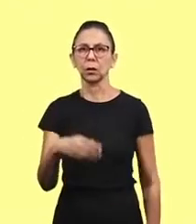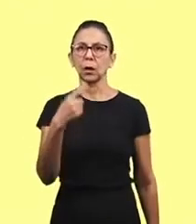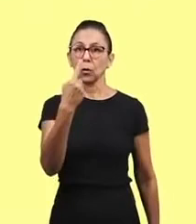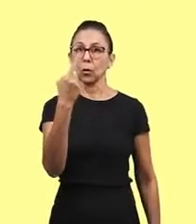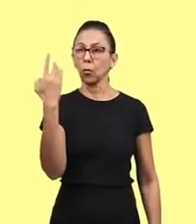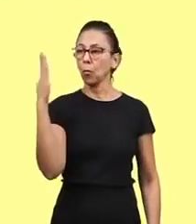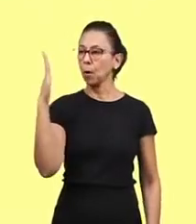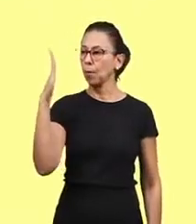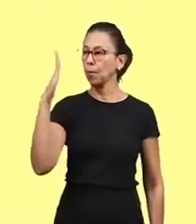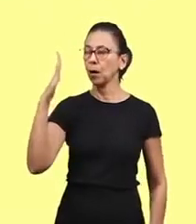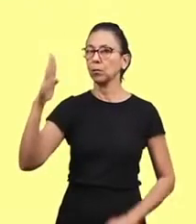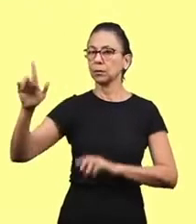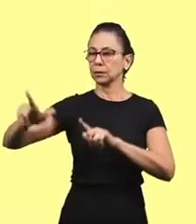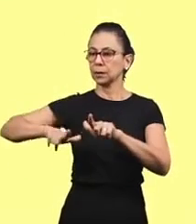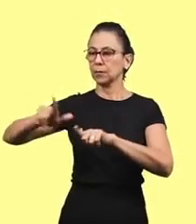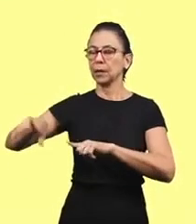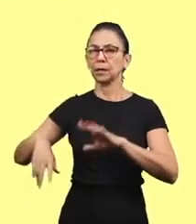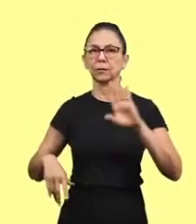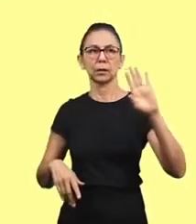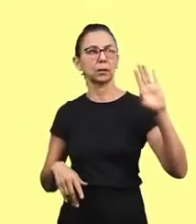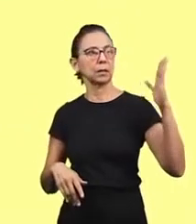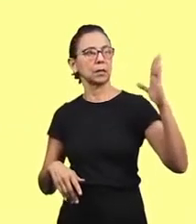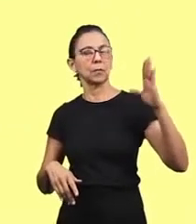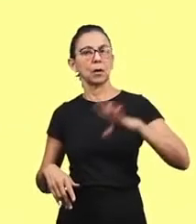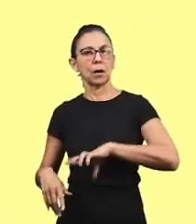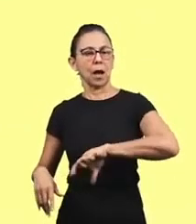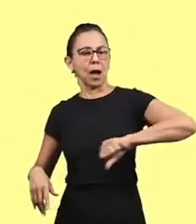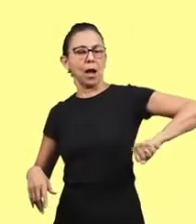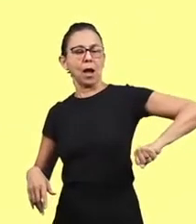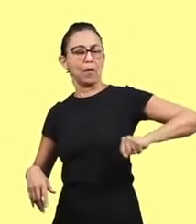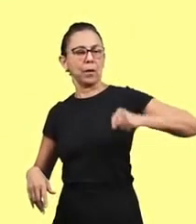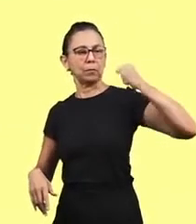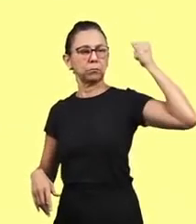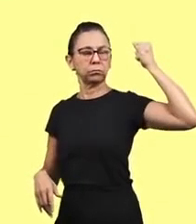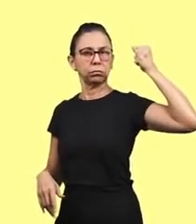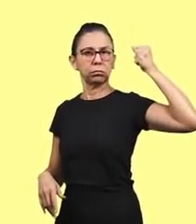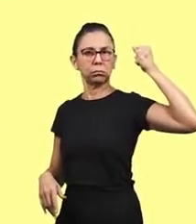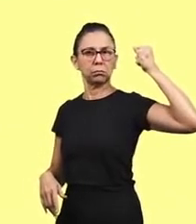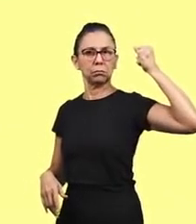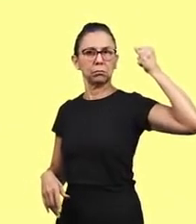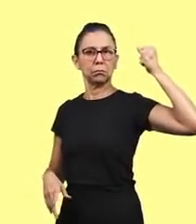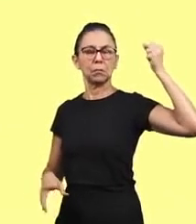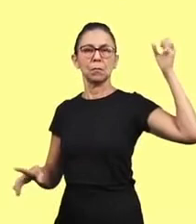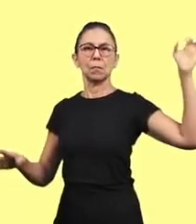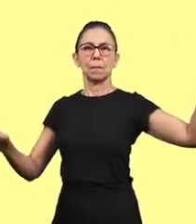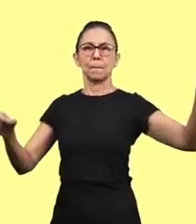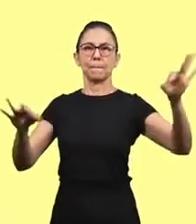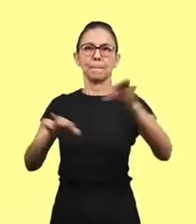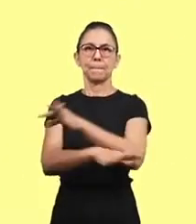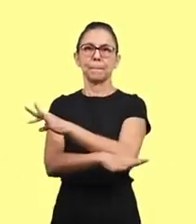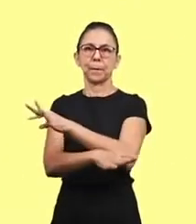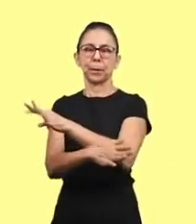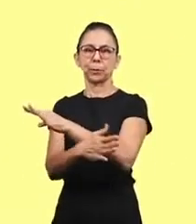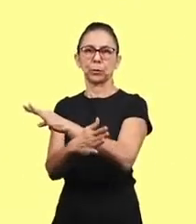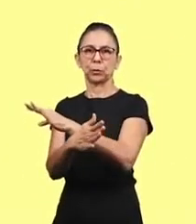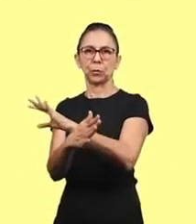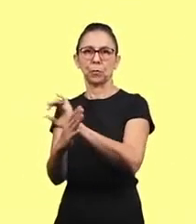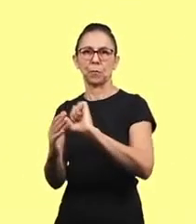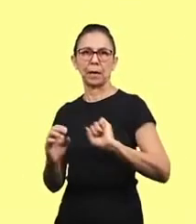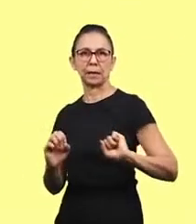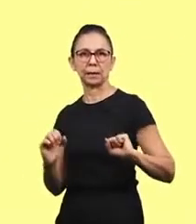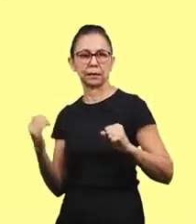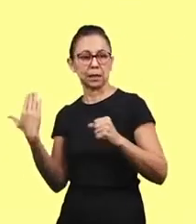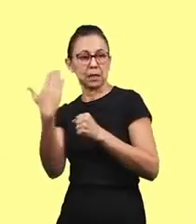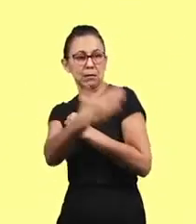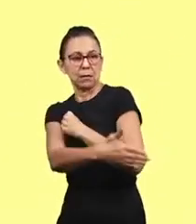they were ready to protect themselves from the attack of the enemy and also as